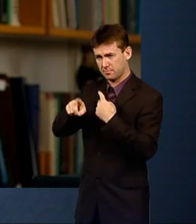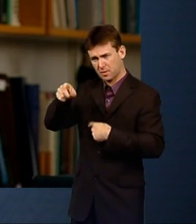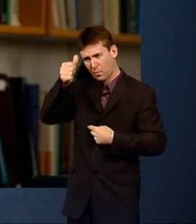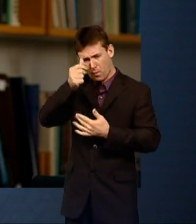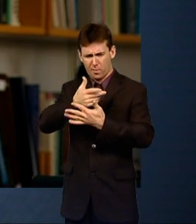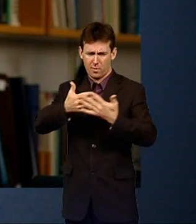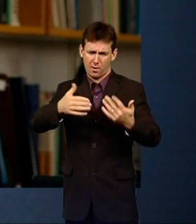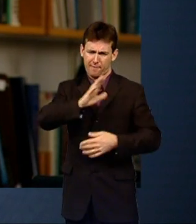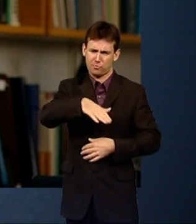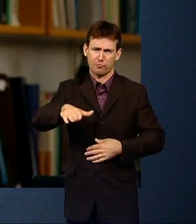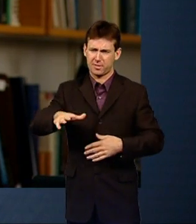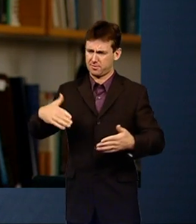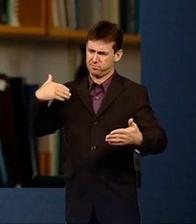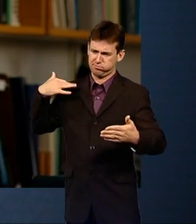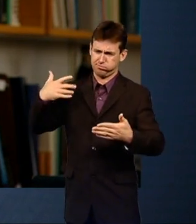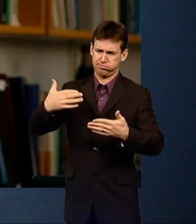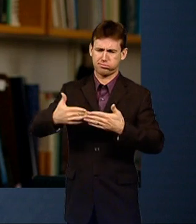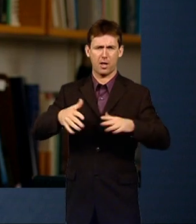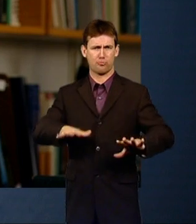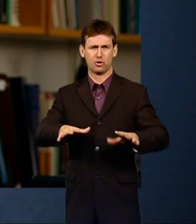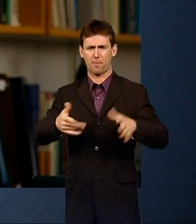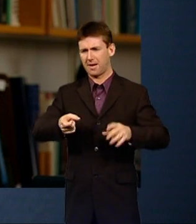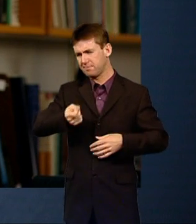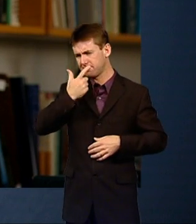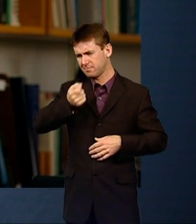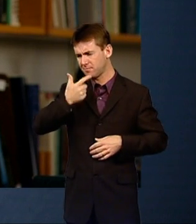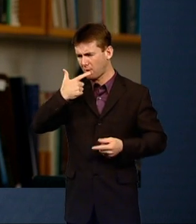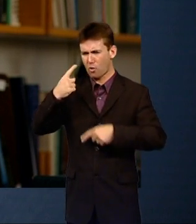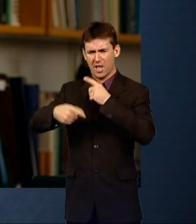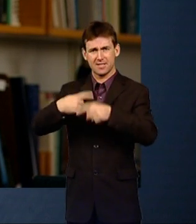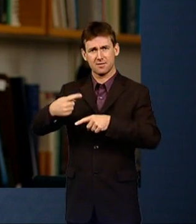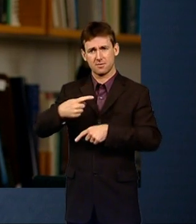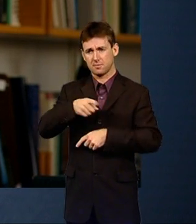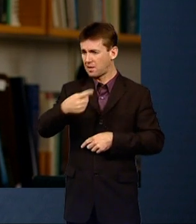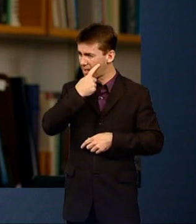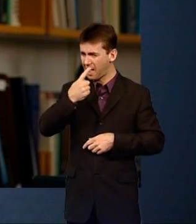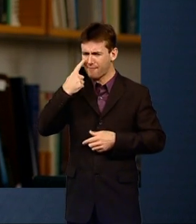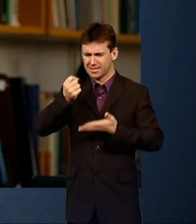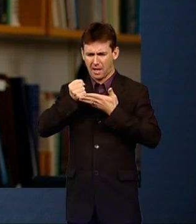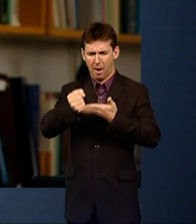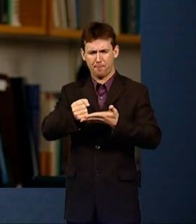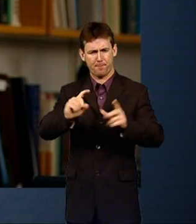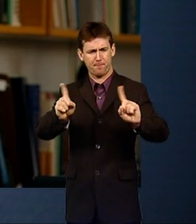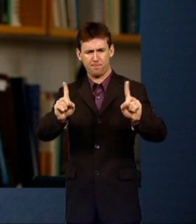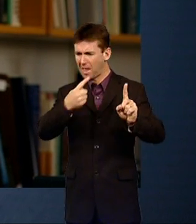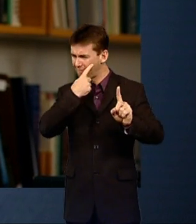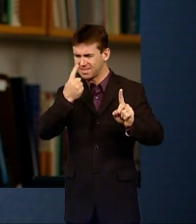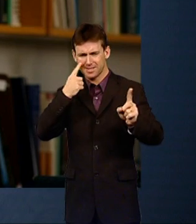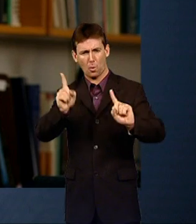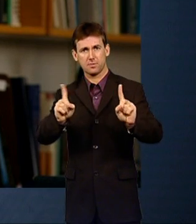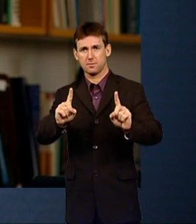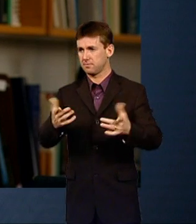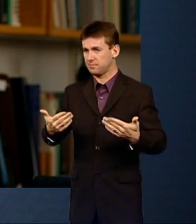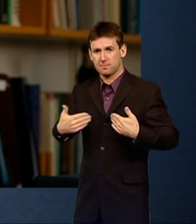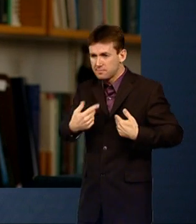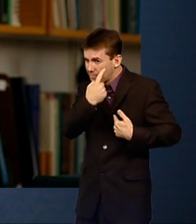for some time. What is the evidence that it's helped them? There's no evidence that it's